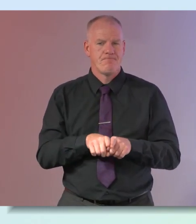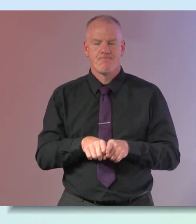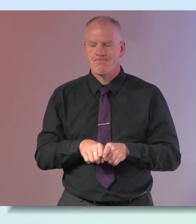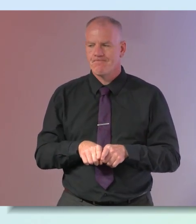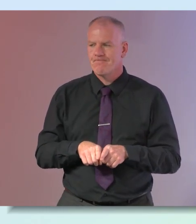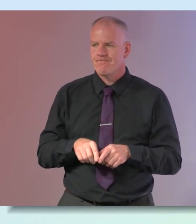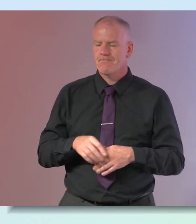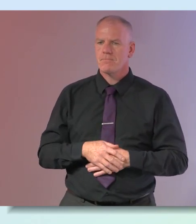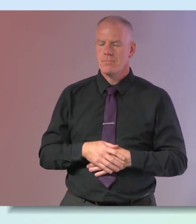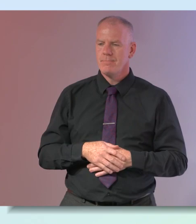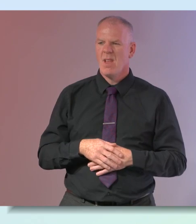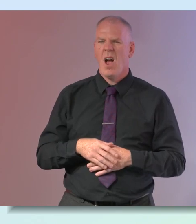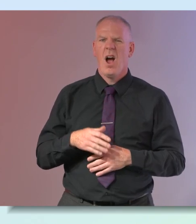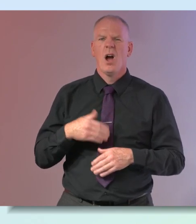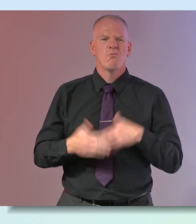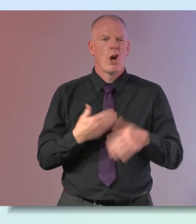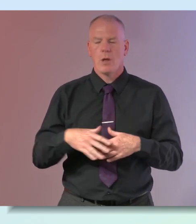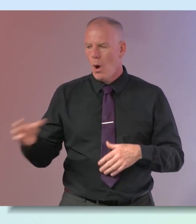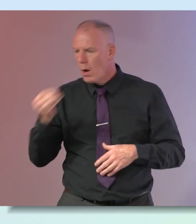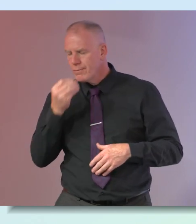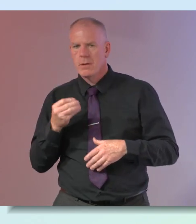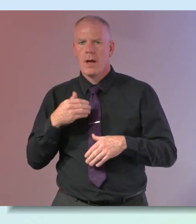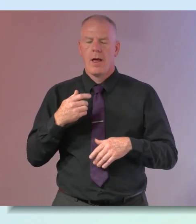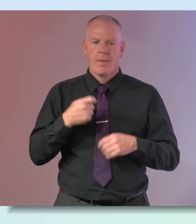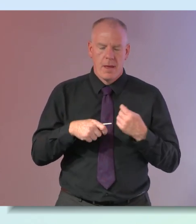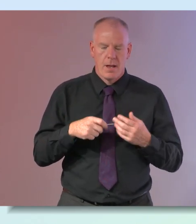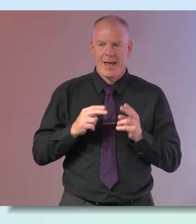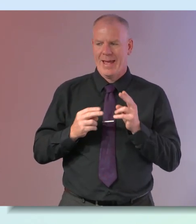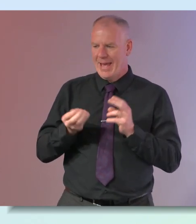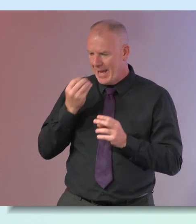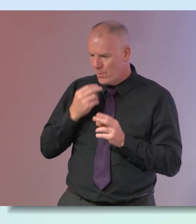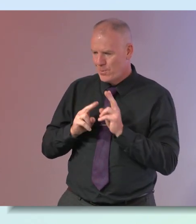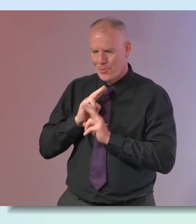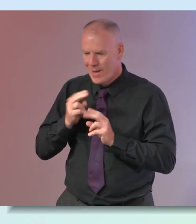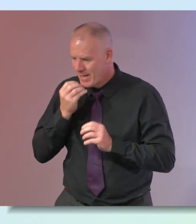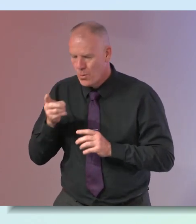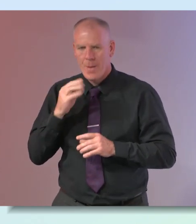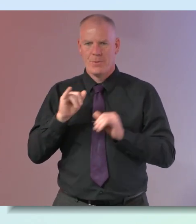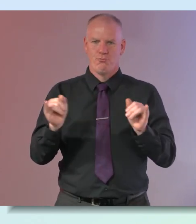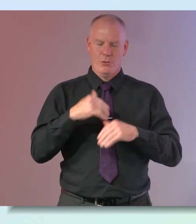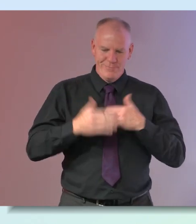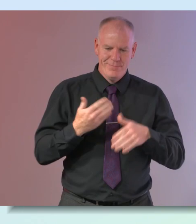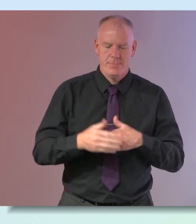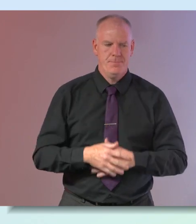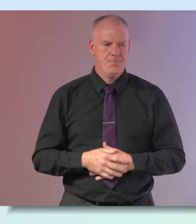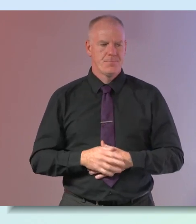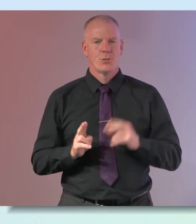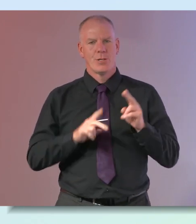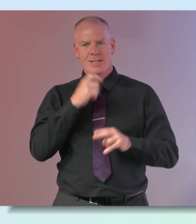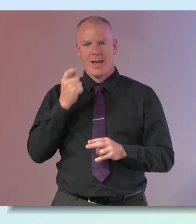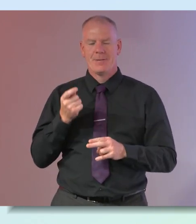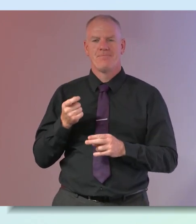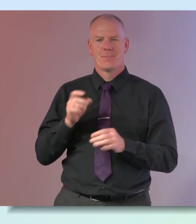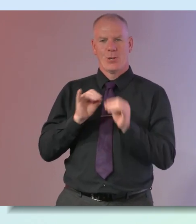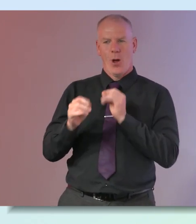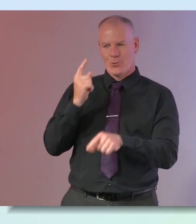just kind of grab something and then and then you almost eat something you shouldn't eat because you're rushing away i should say as well our signers are